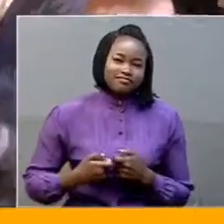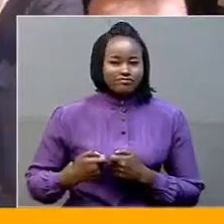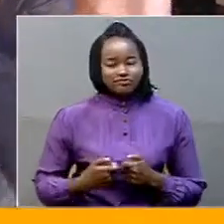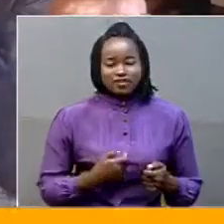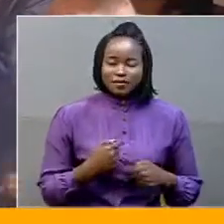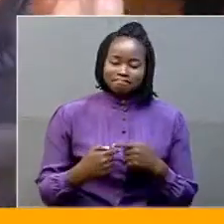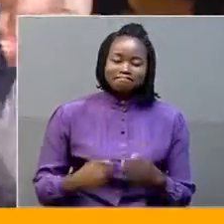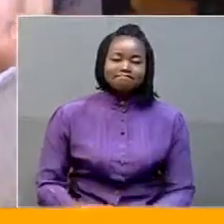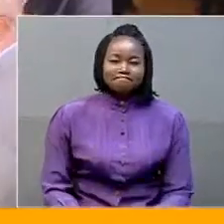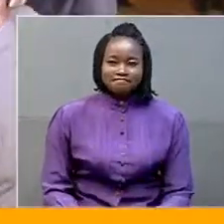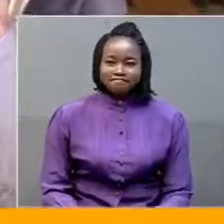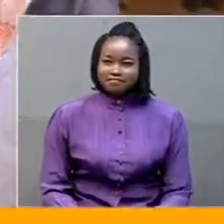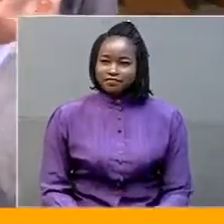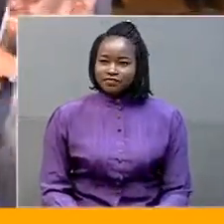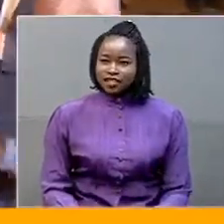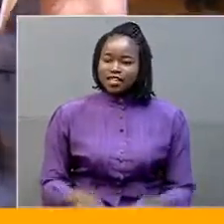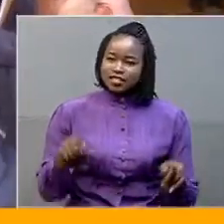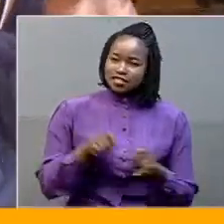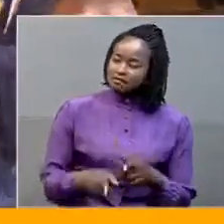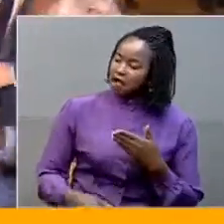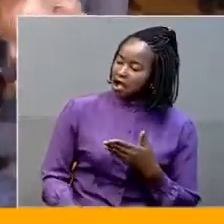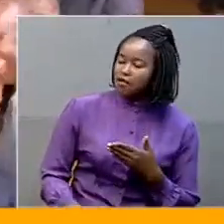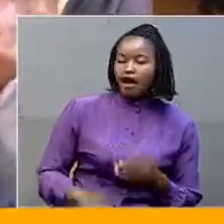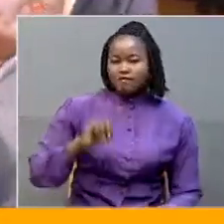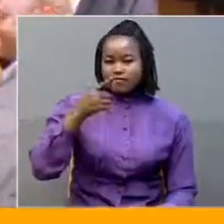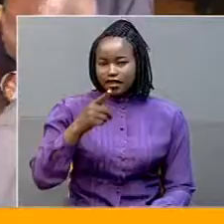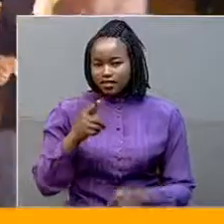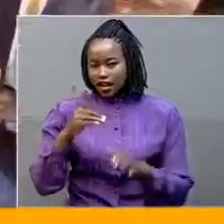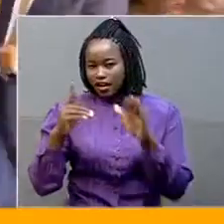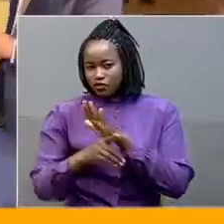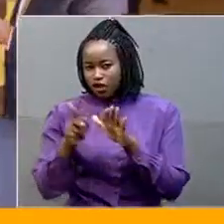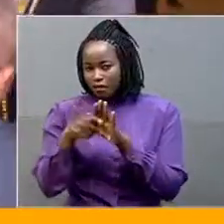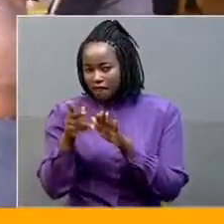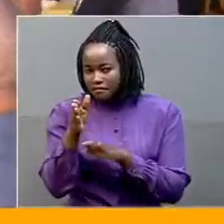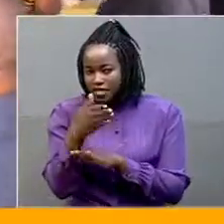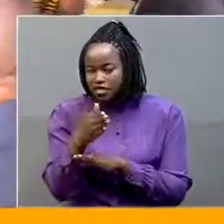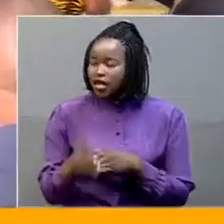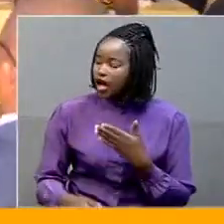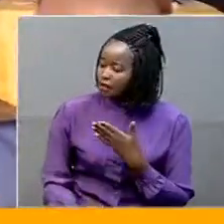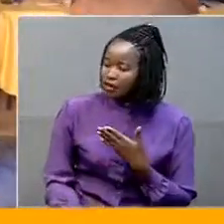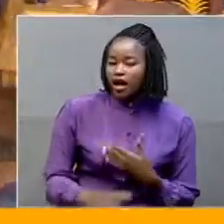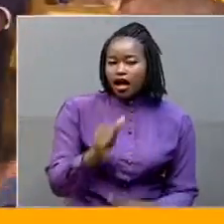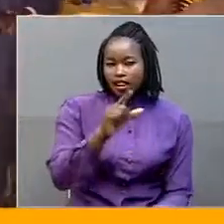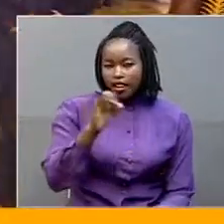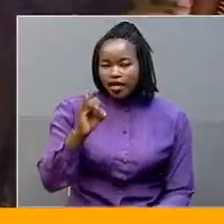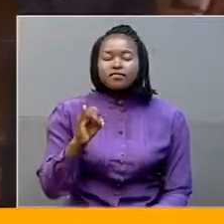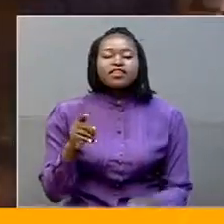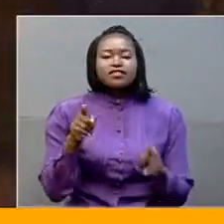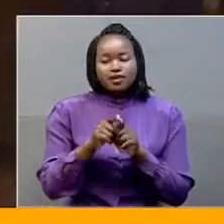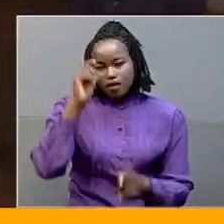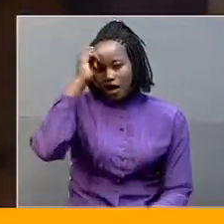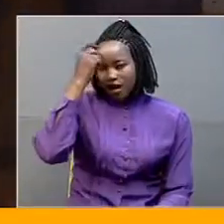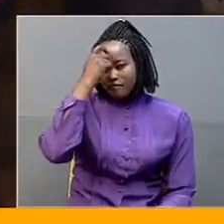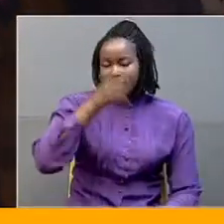The function was also attended by the First Deputy Prime Minister, Retired General Moses Ali. Government Chief Wip, Ruth